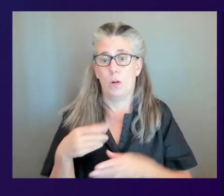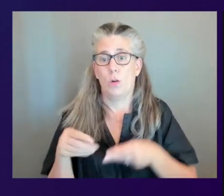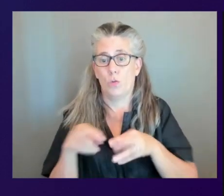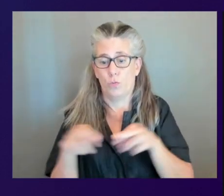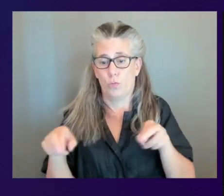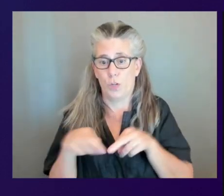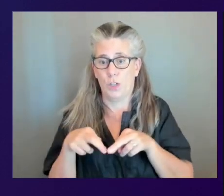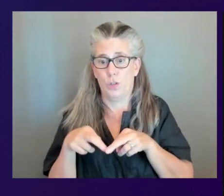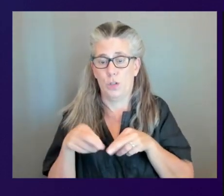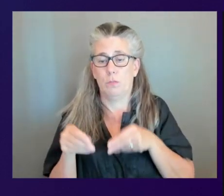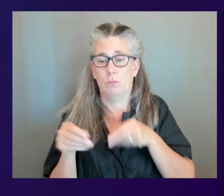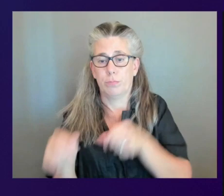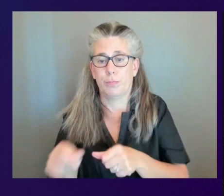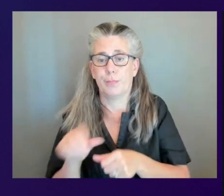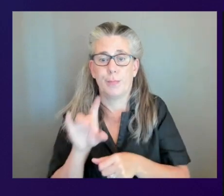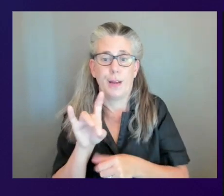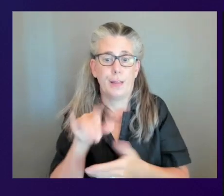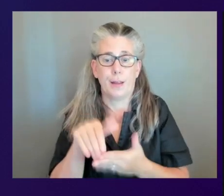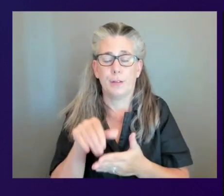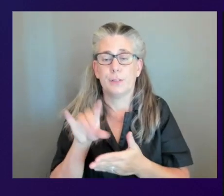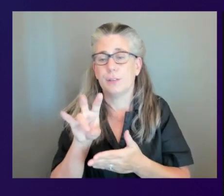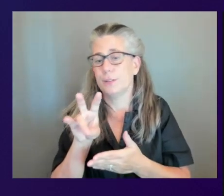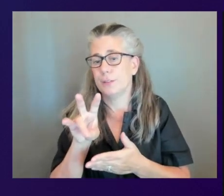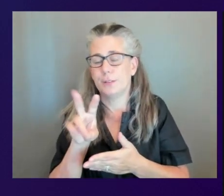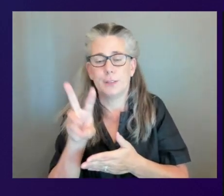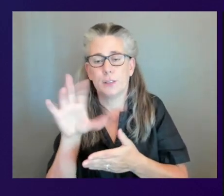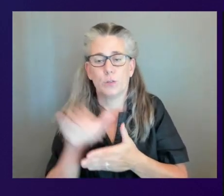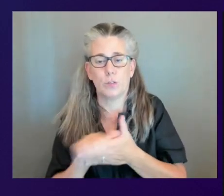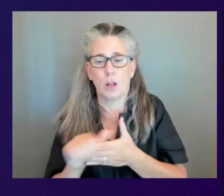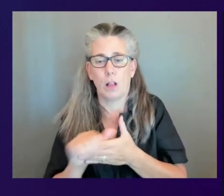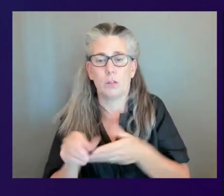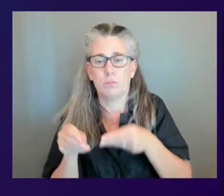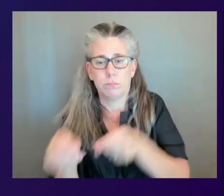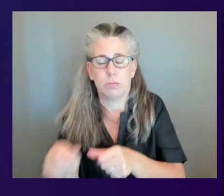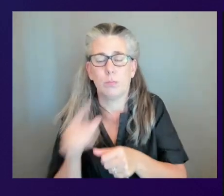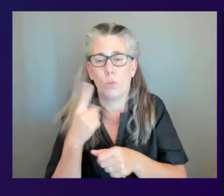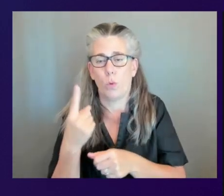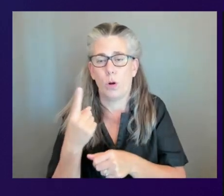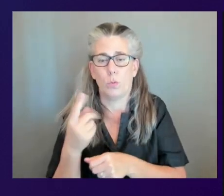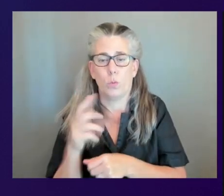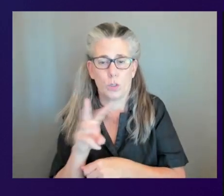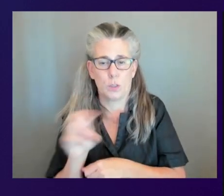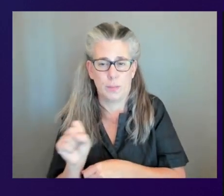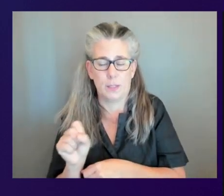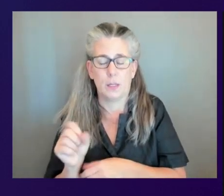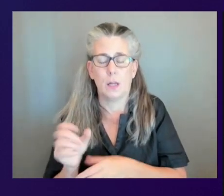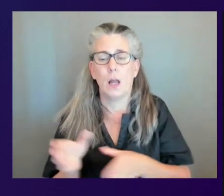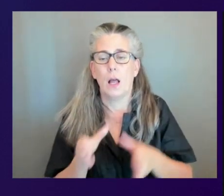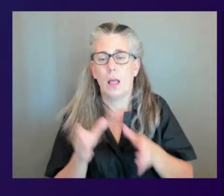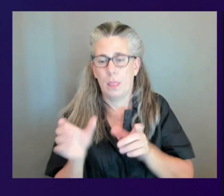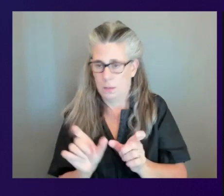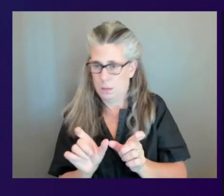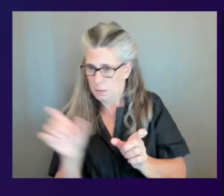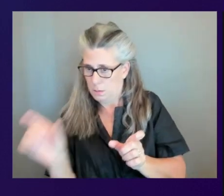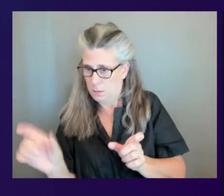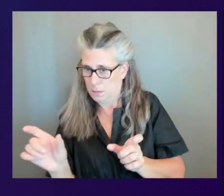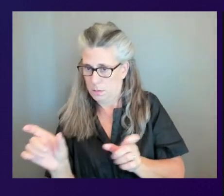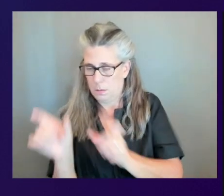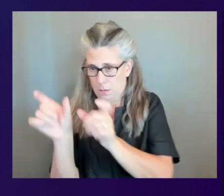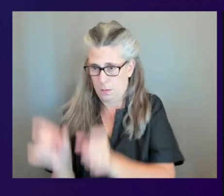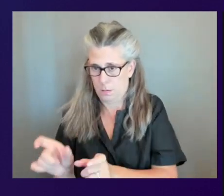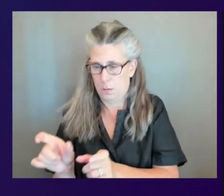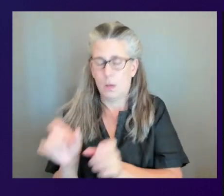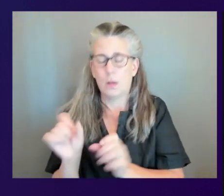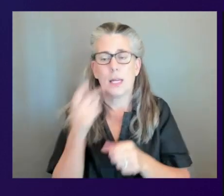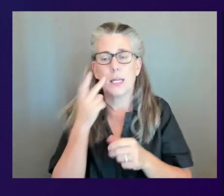workspaces and so you can look between regions and see what that looks like and next to that you can also look at how many workspaces you have